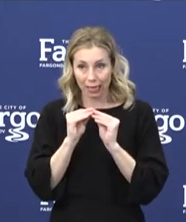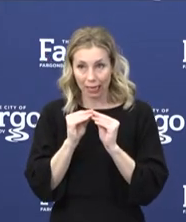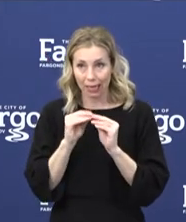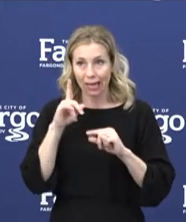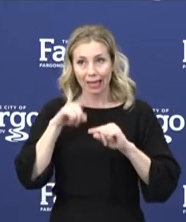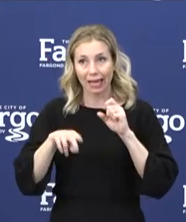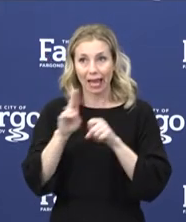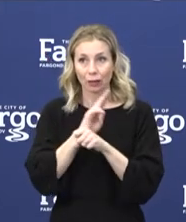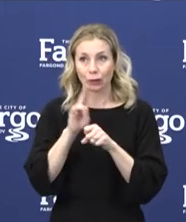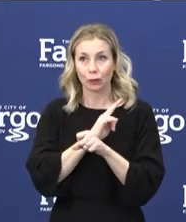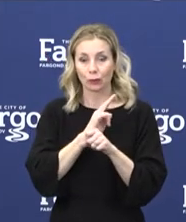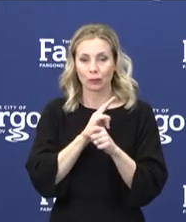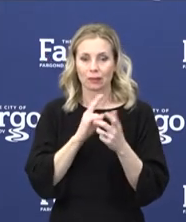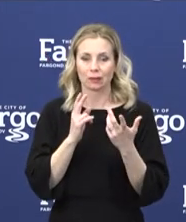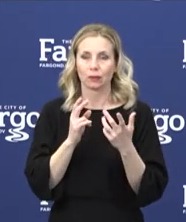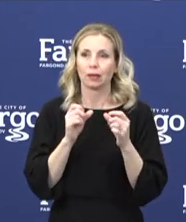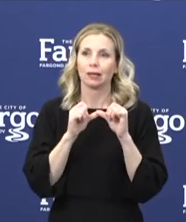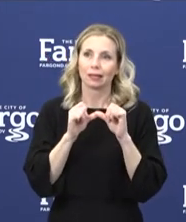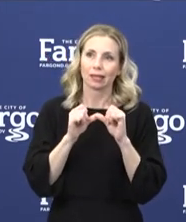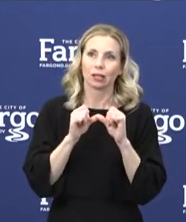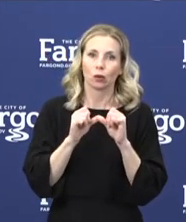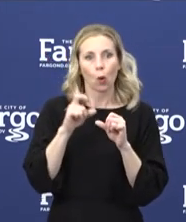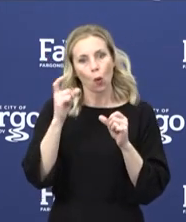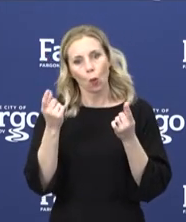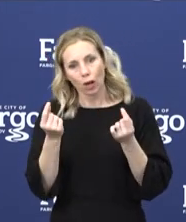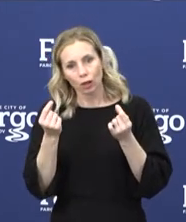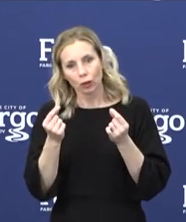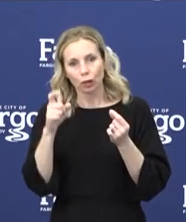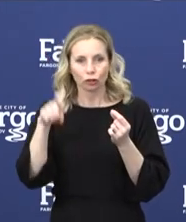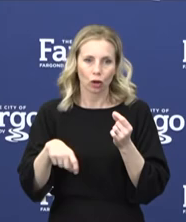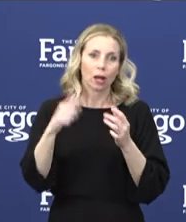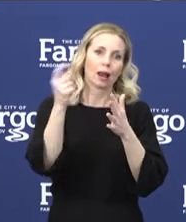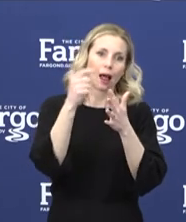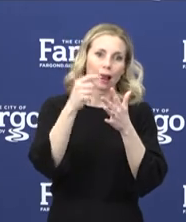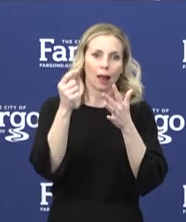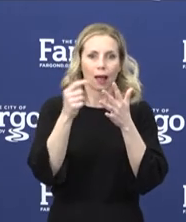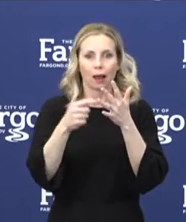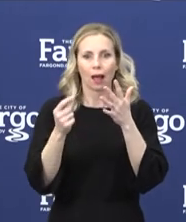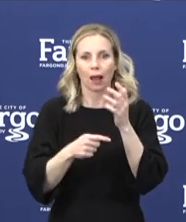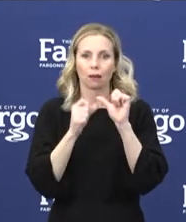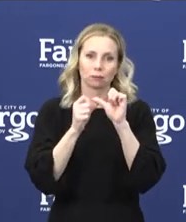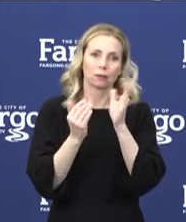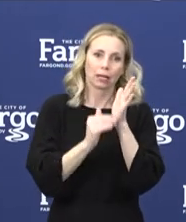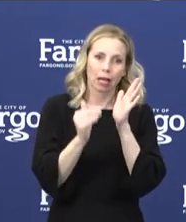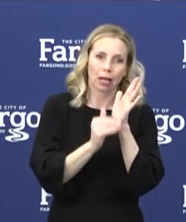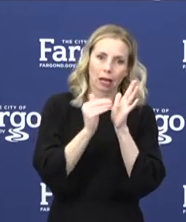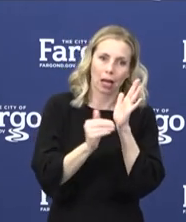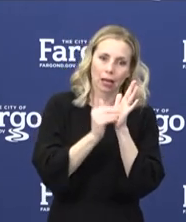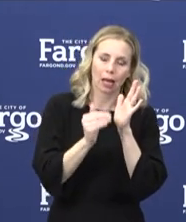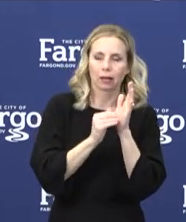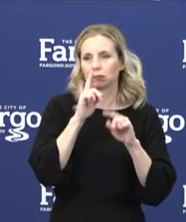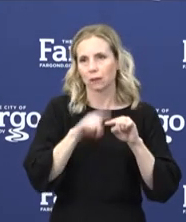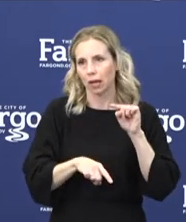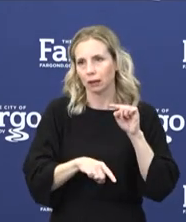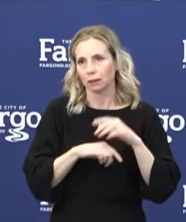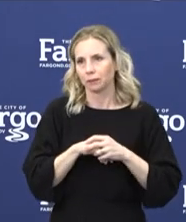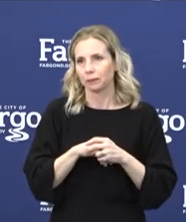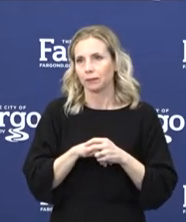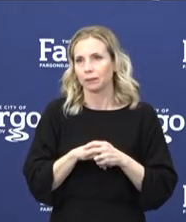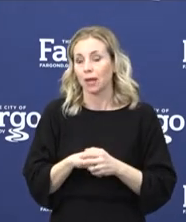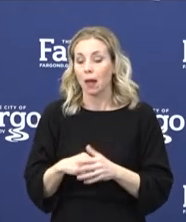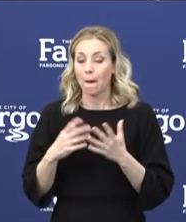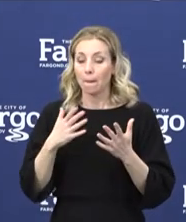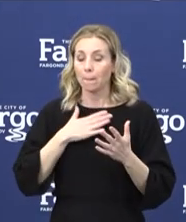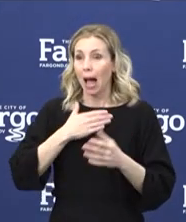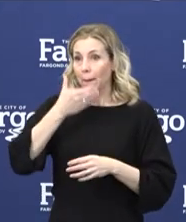just continue to harp on the people about what you should be doing. My mask, when I came to City Hall today, is sitting on my